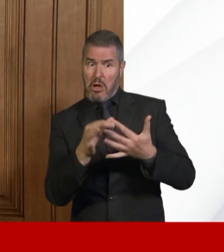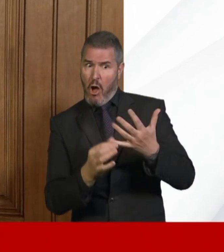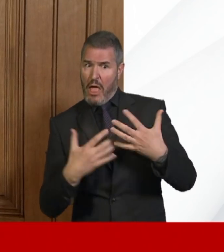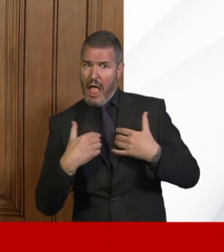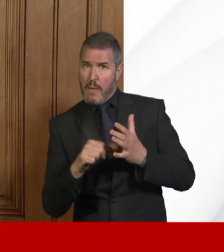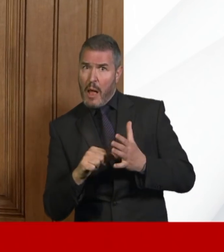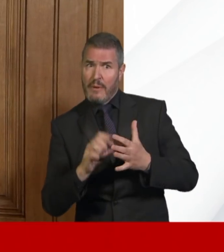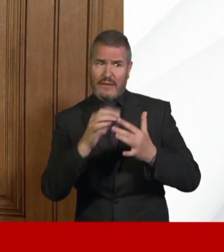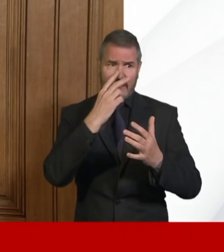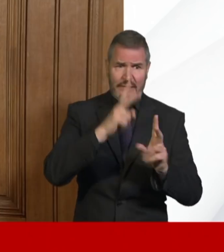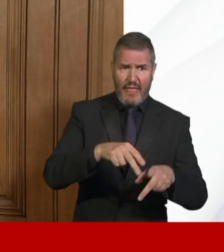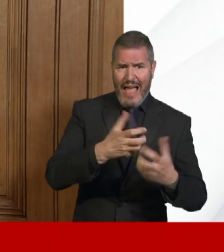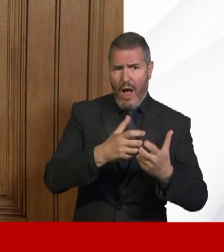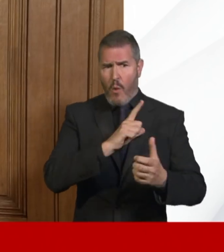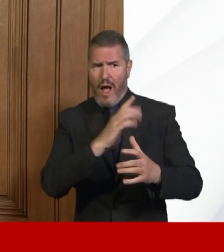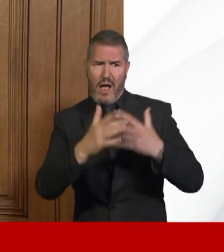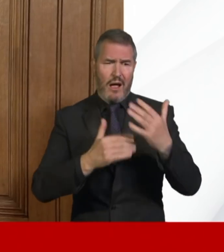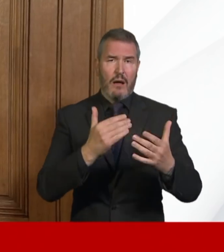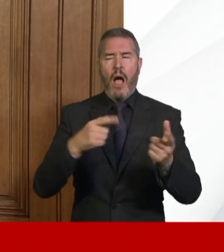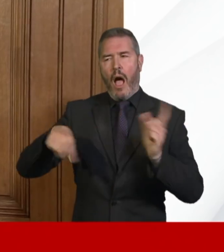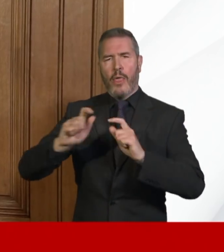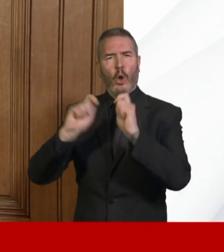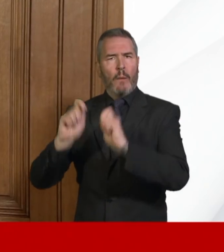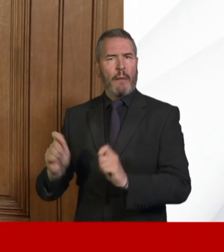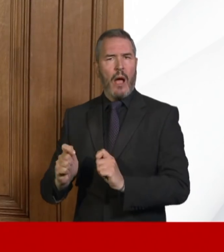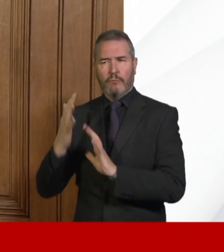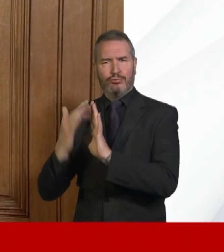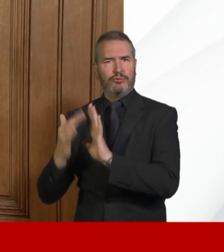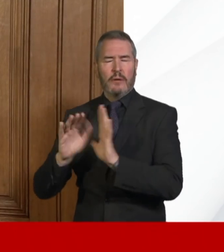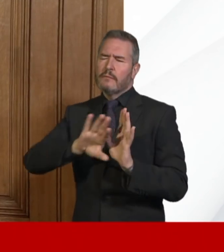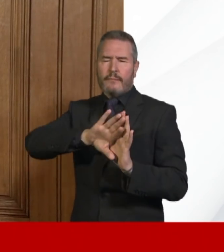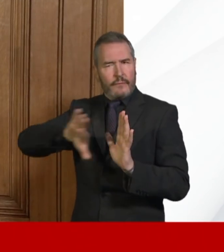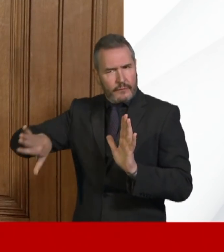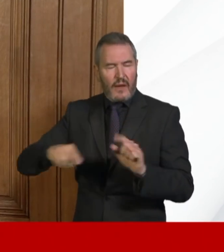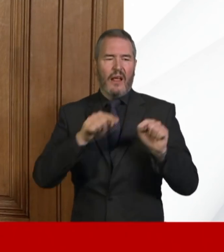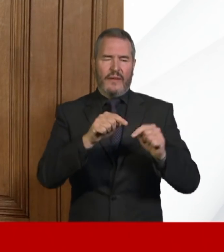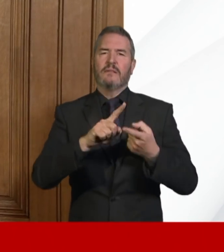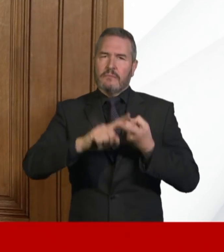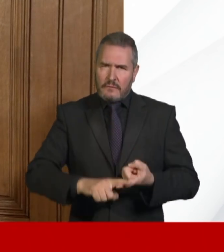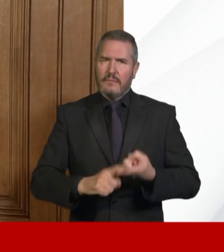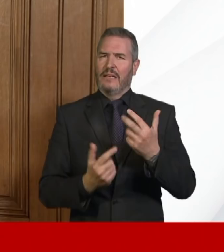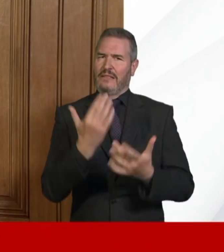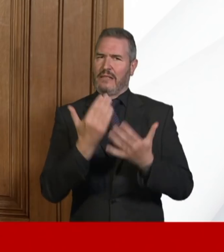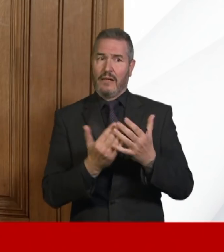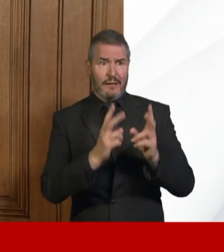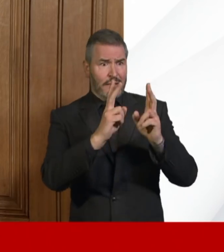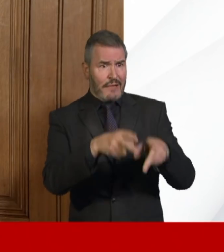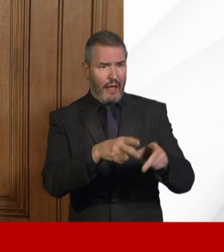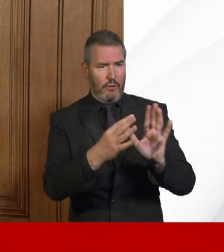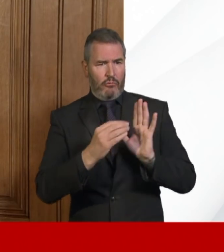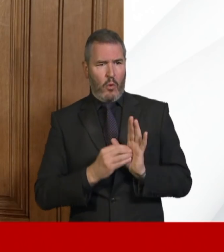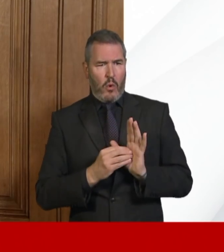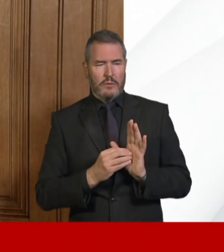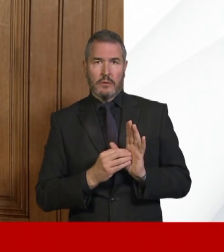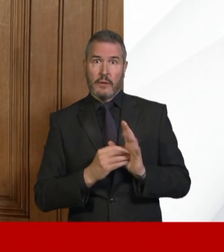a huge amount of media written and reported on that, but it is a sort of stable statistic, but it lags behind